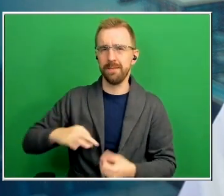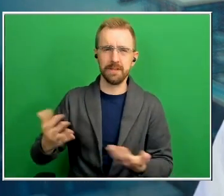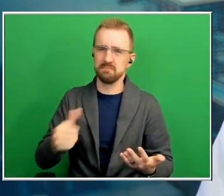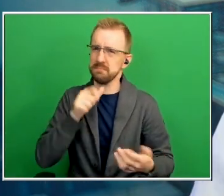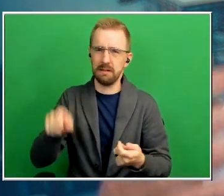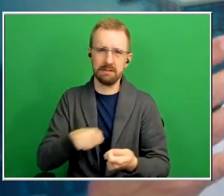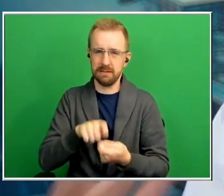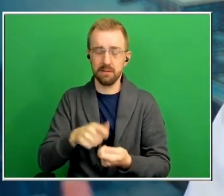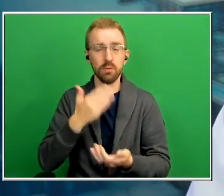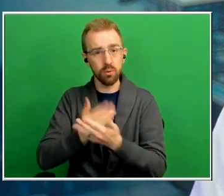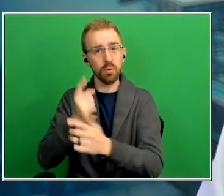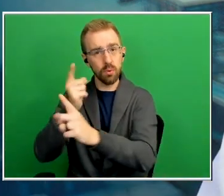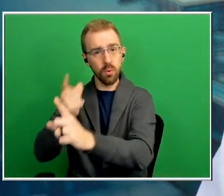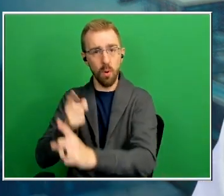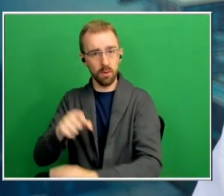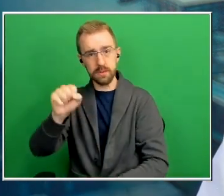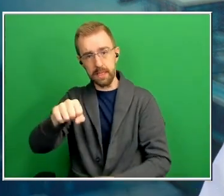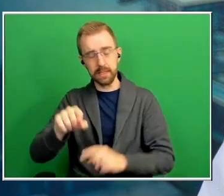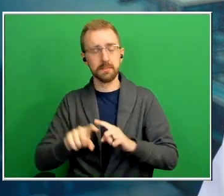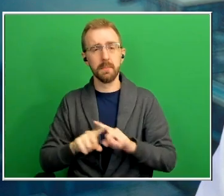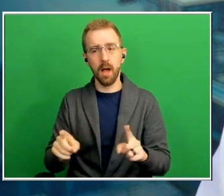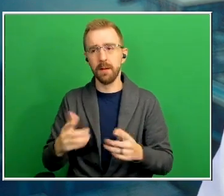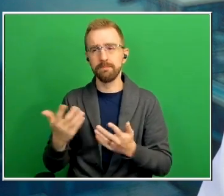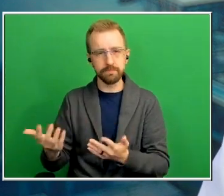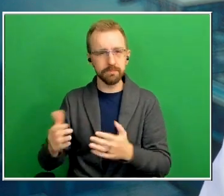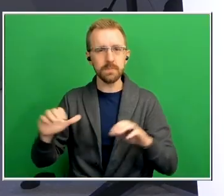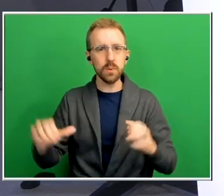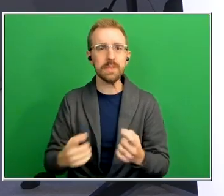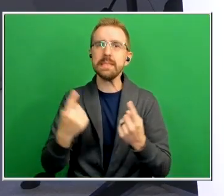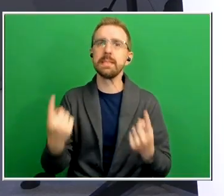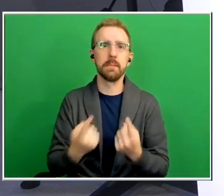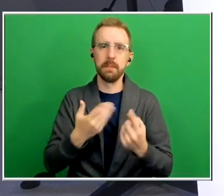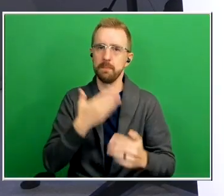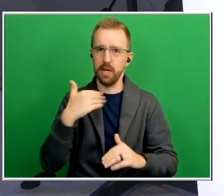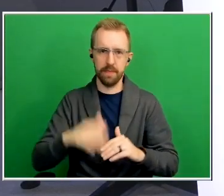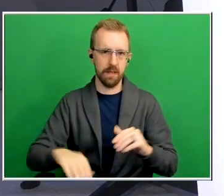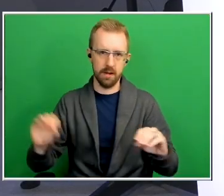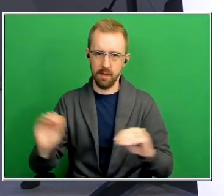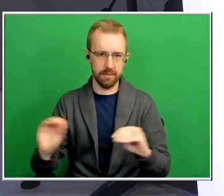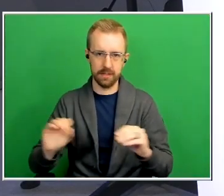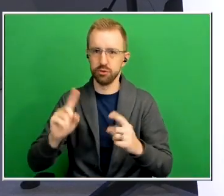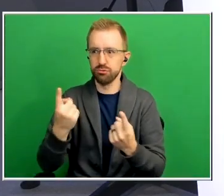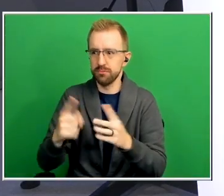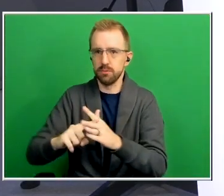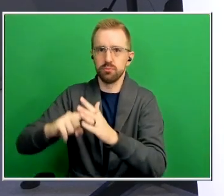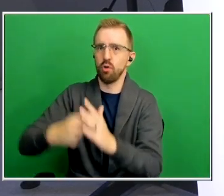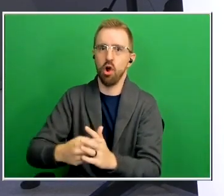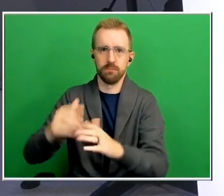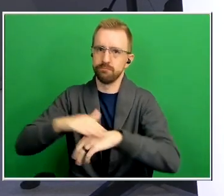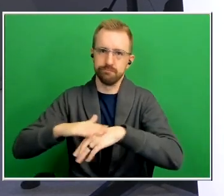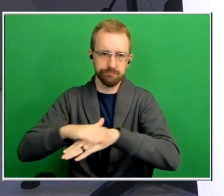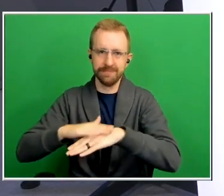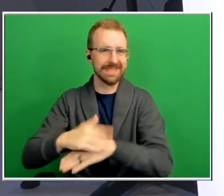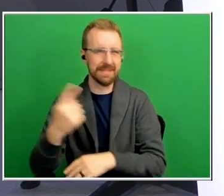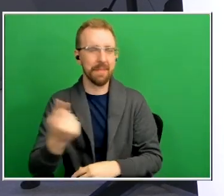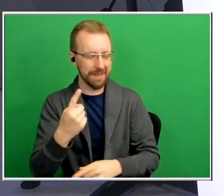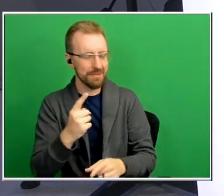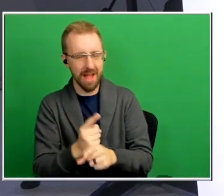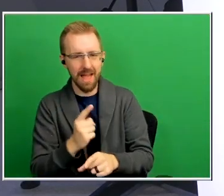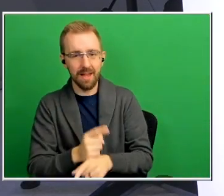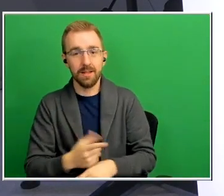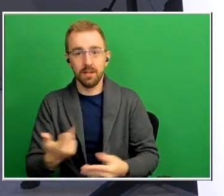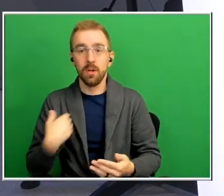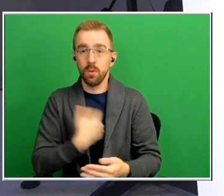um but you know doing something's better than nothing yeah just get started get something and of course it goes without saying we shouldn't wait for a